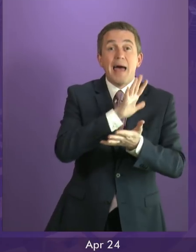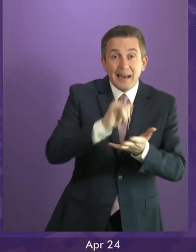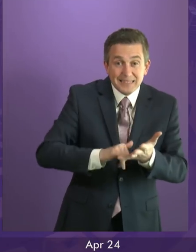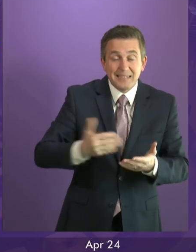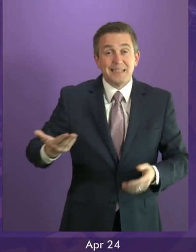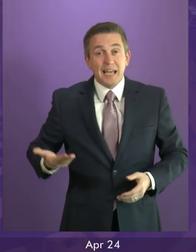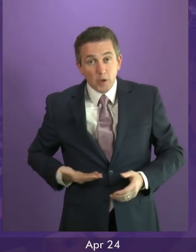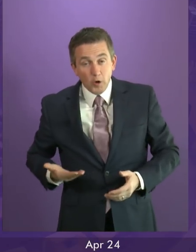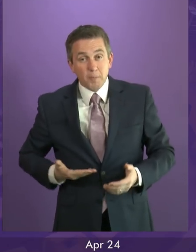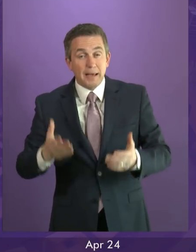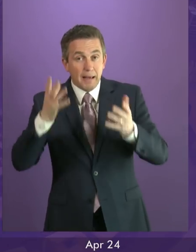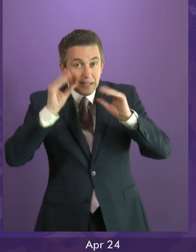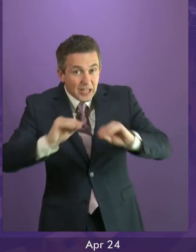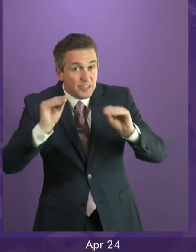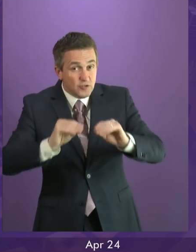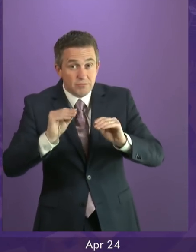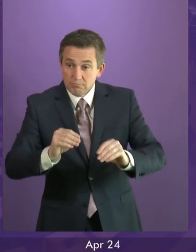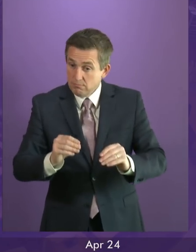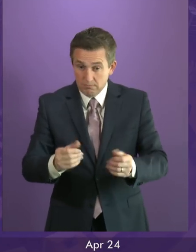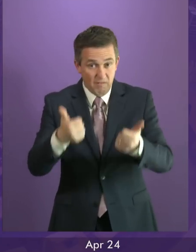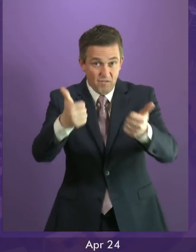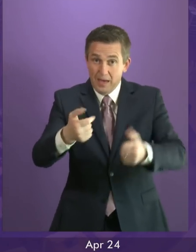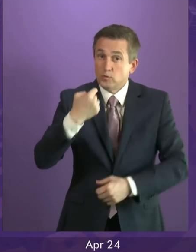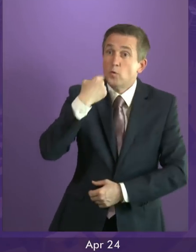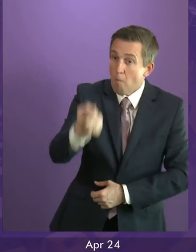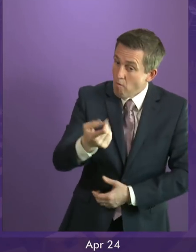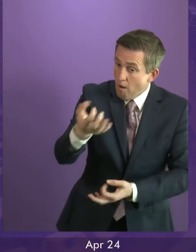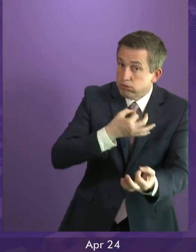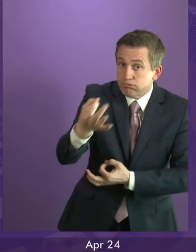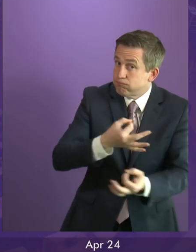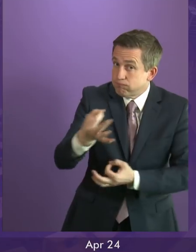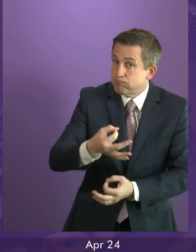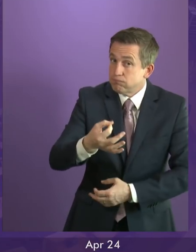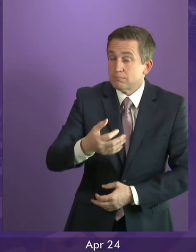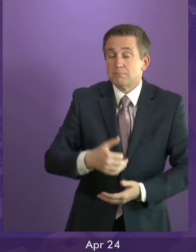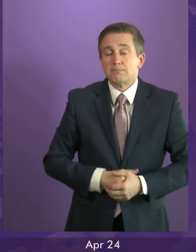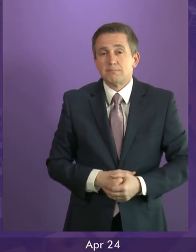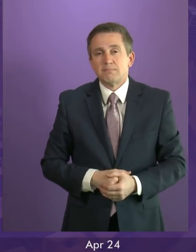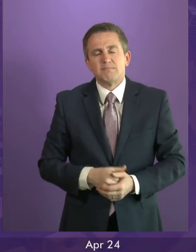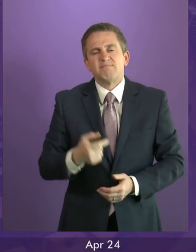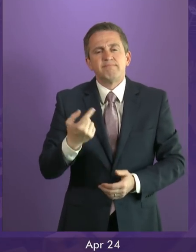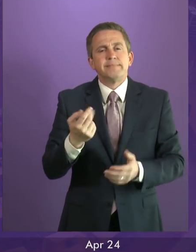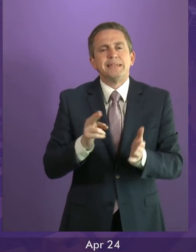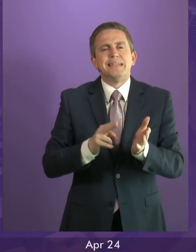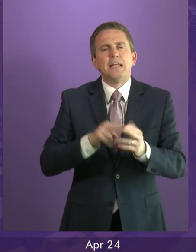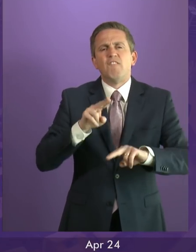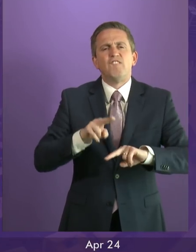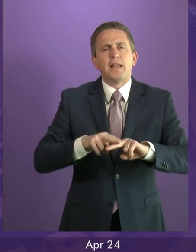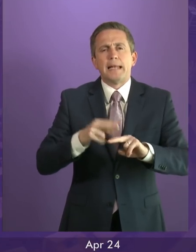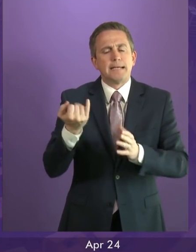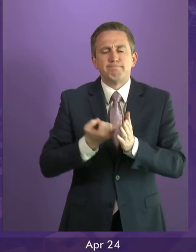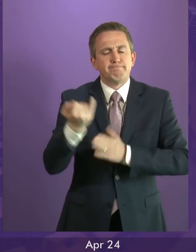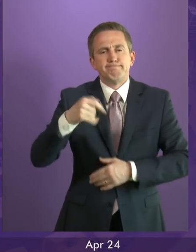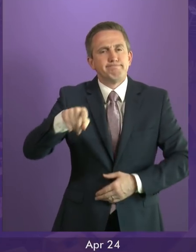the opposition want to ask me about. But I disagree with Neil Findlay on his central